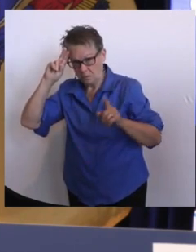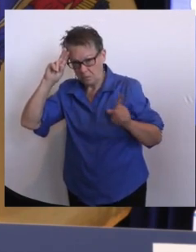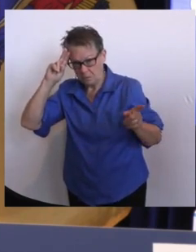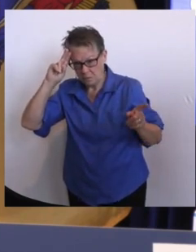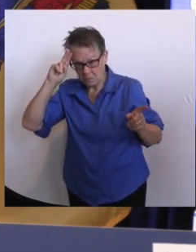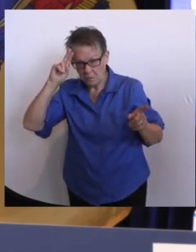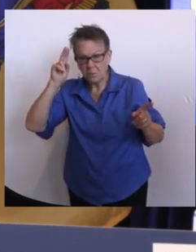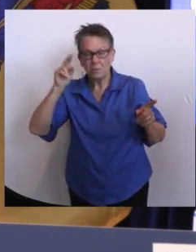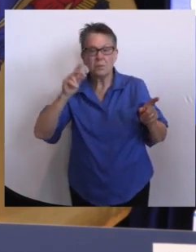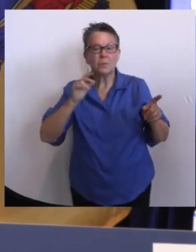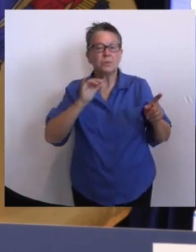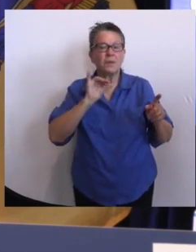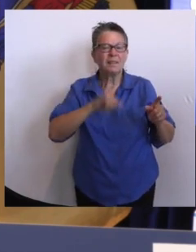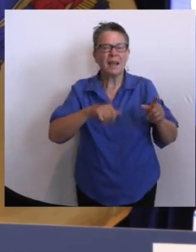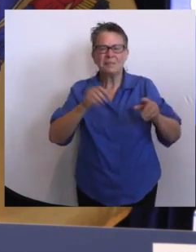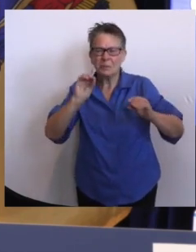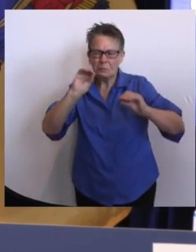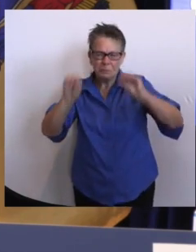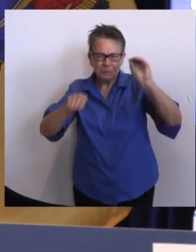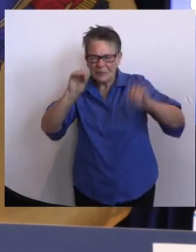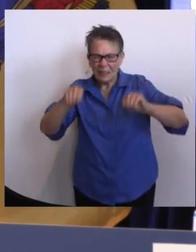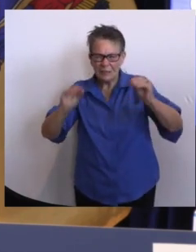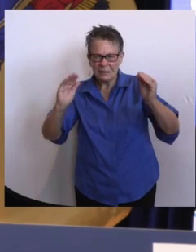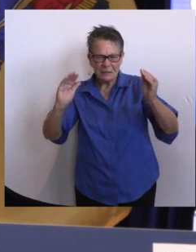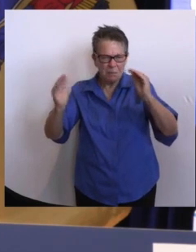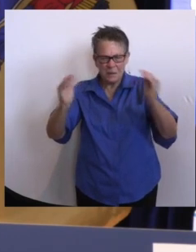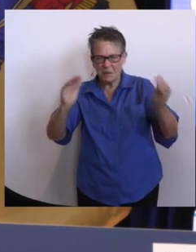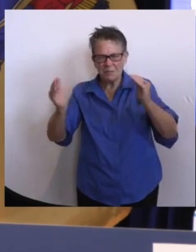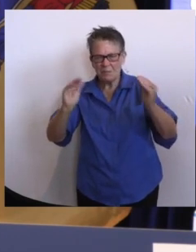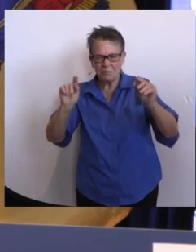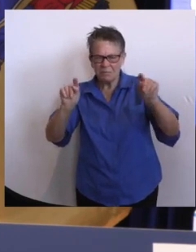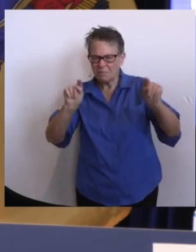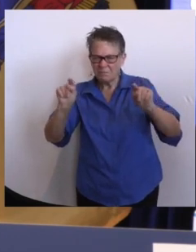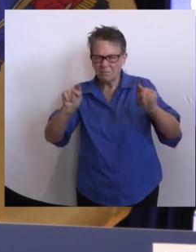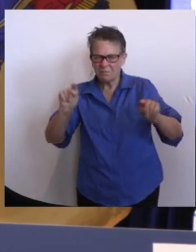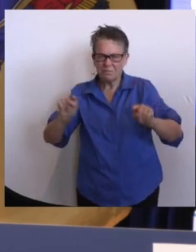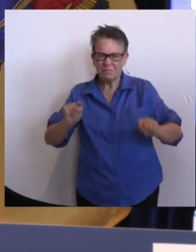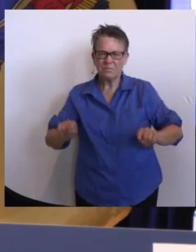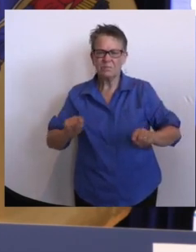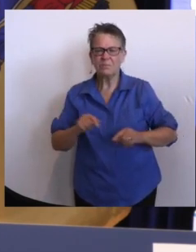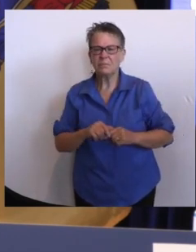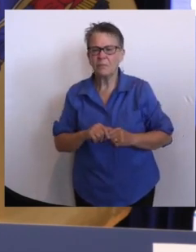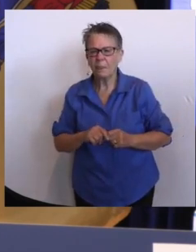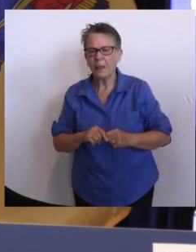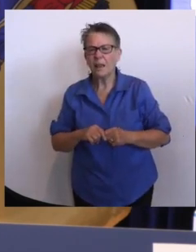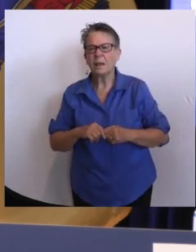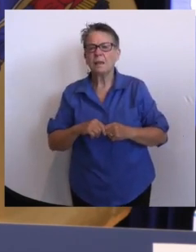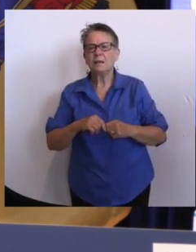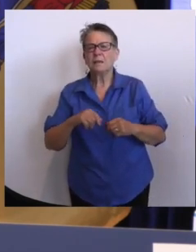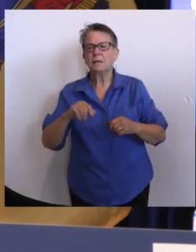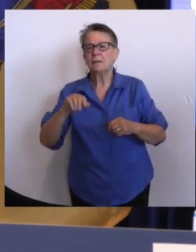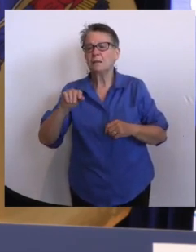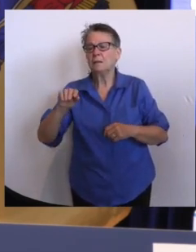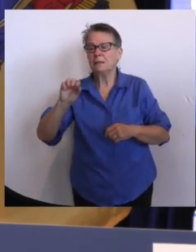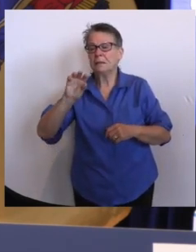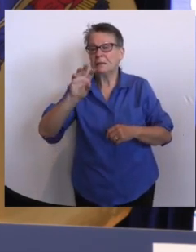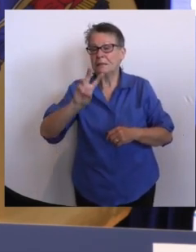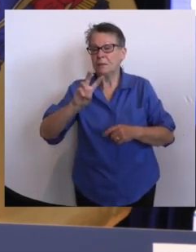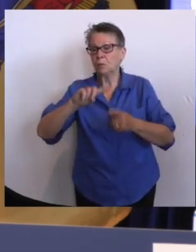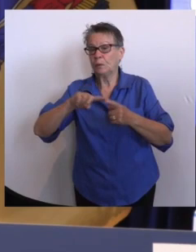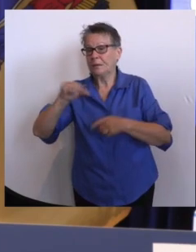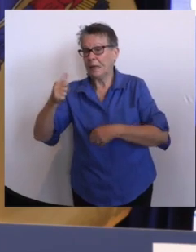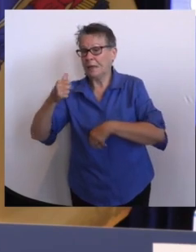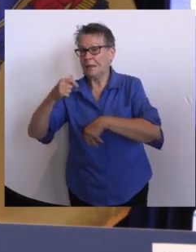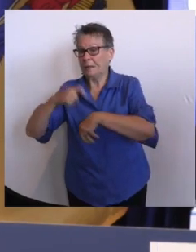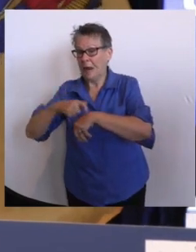talking, you know, you're somewhere between roughly six to 10 times less likely to be hospitalized if you were vaccinated than if you weren't.